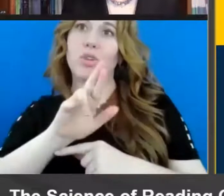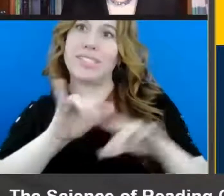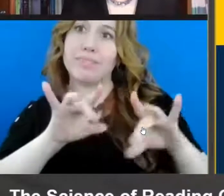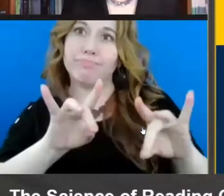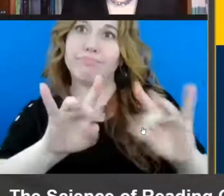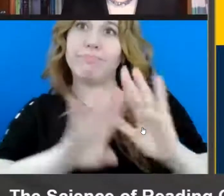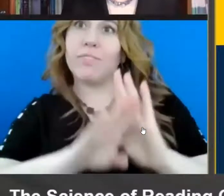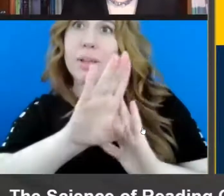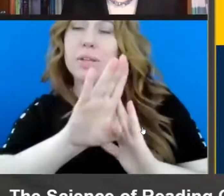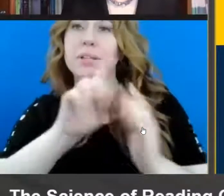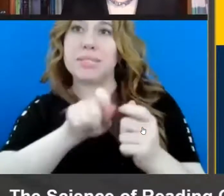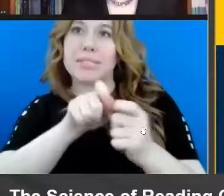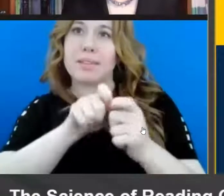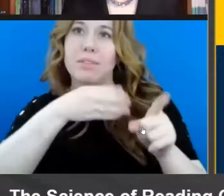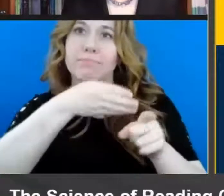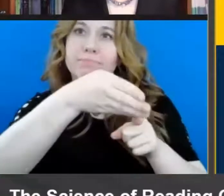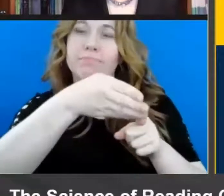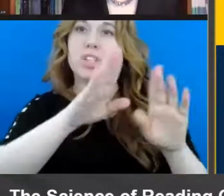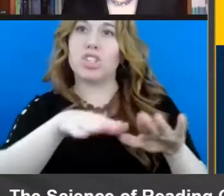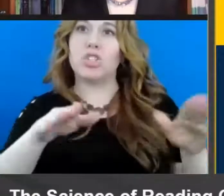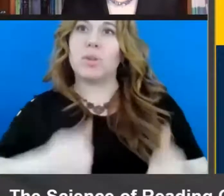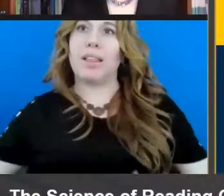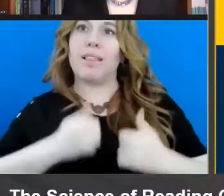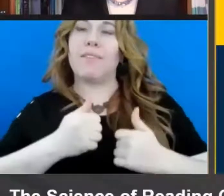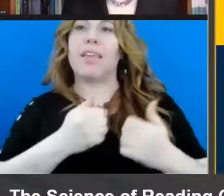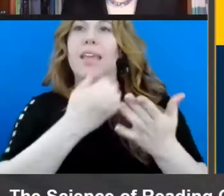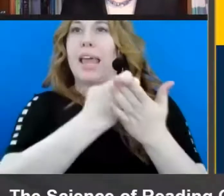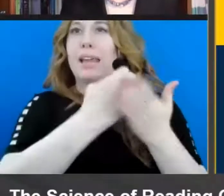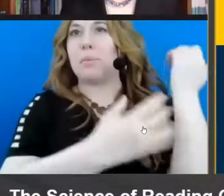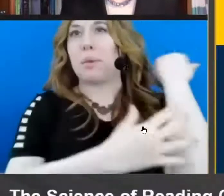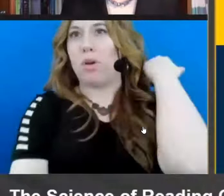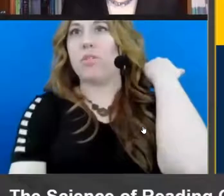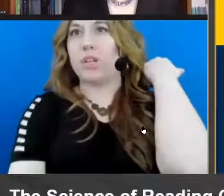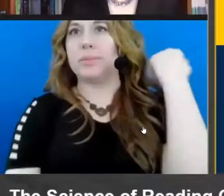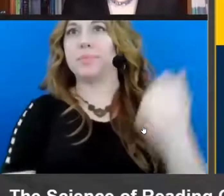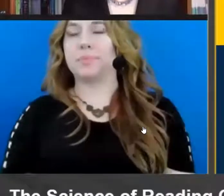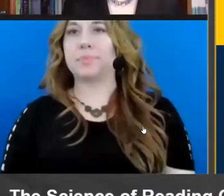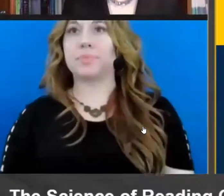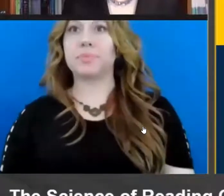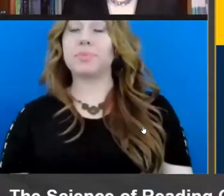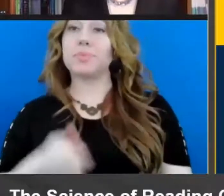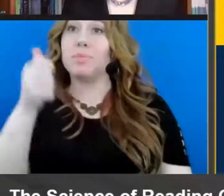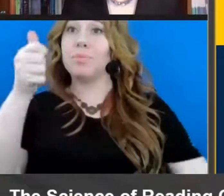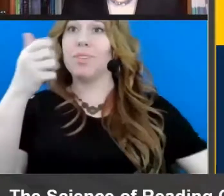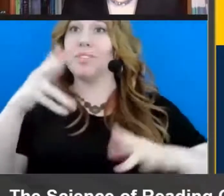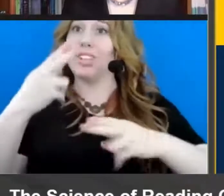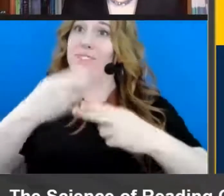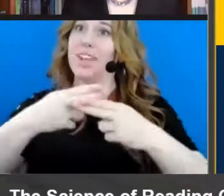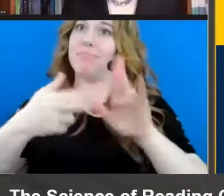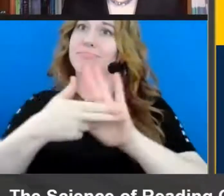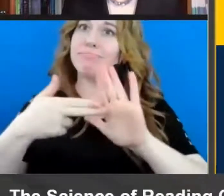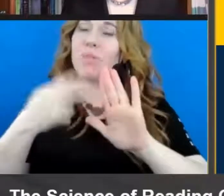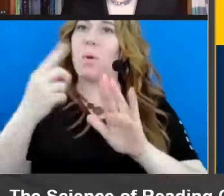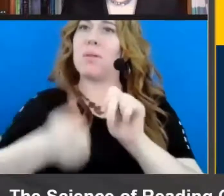particularly among children living in economic poverty. She has been named one of the most